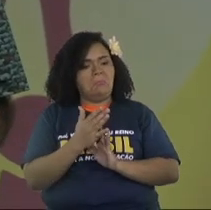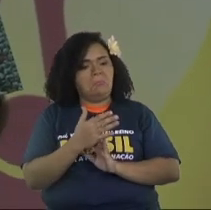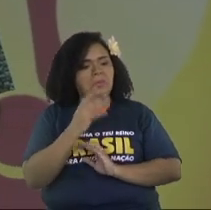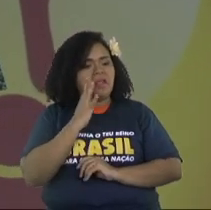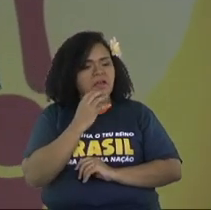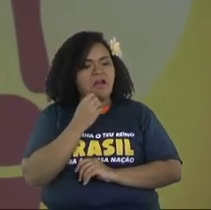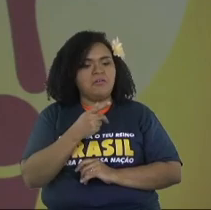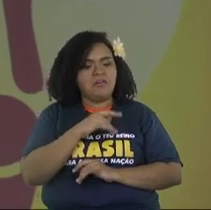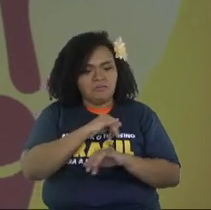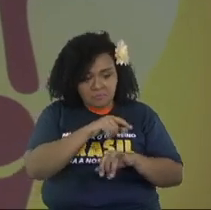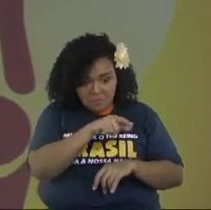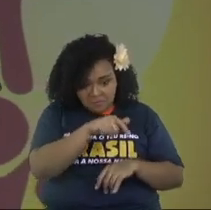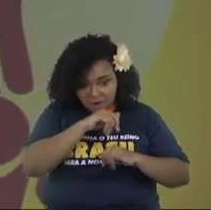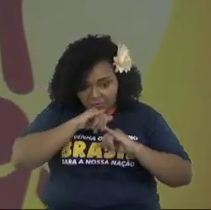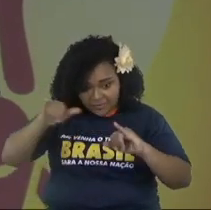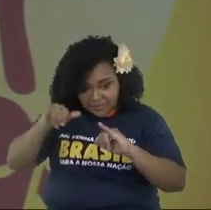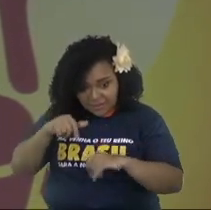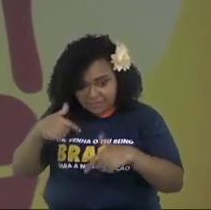And what I